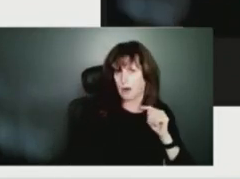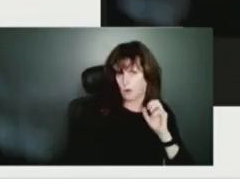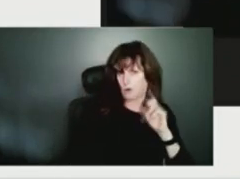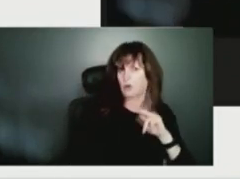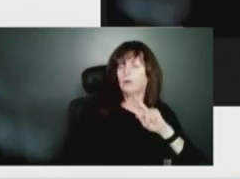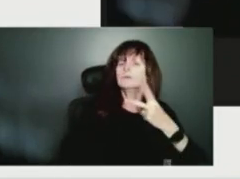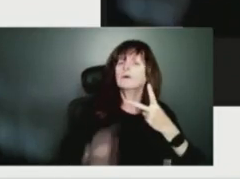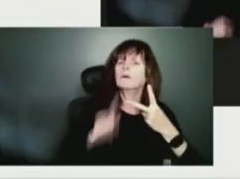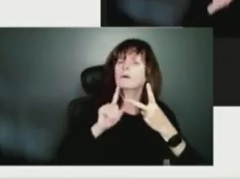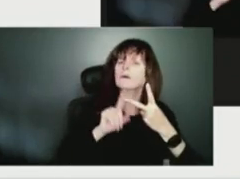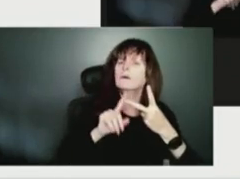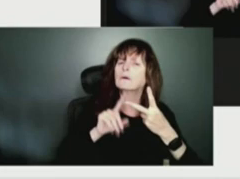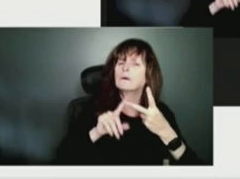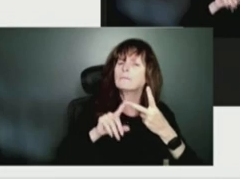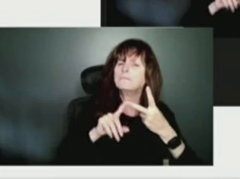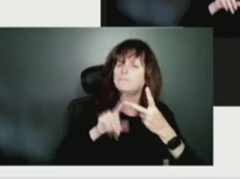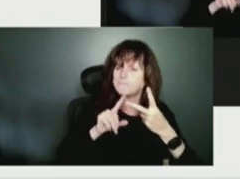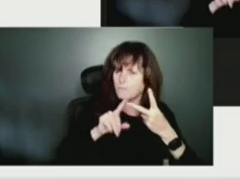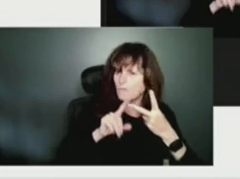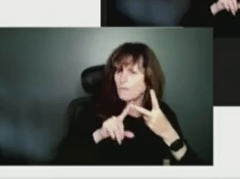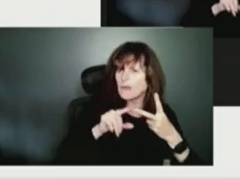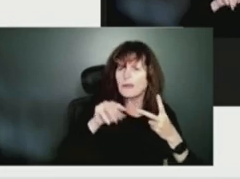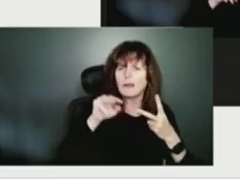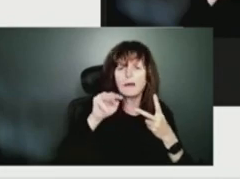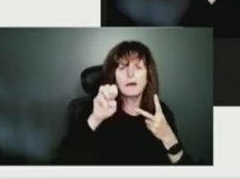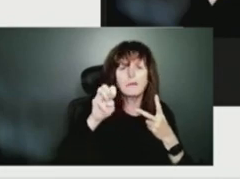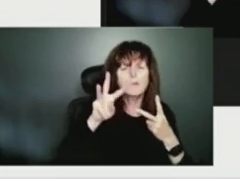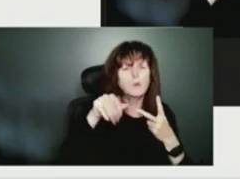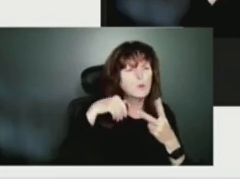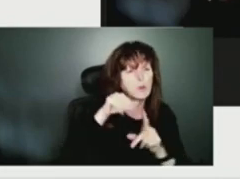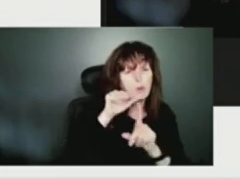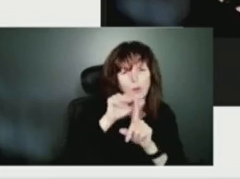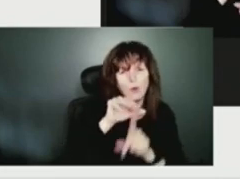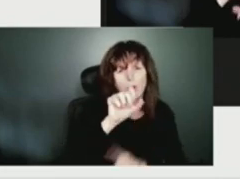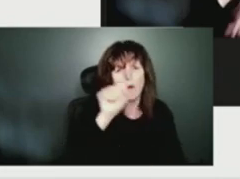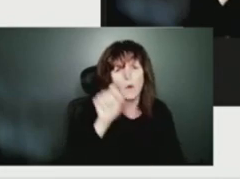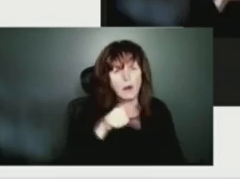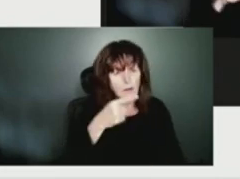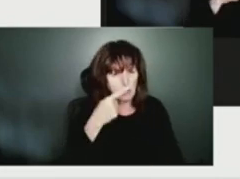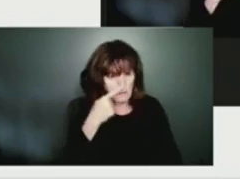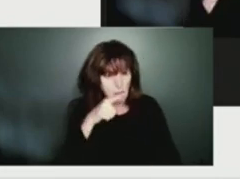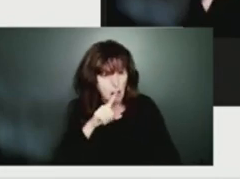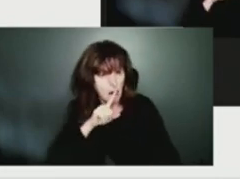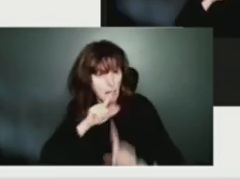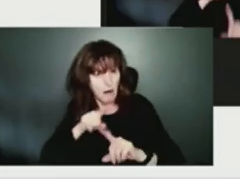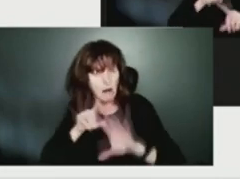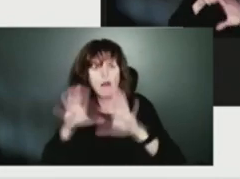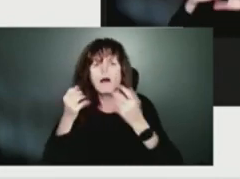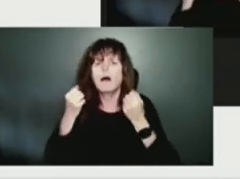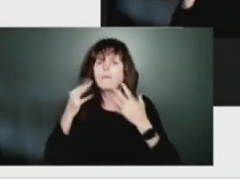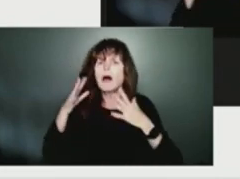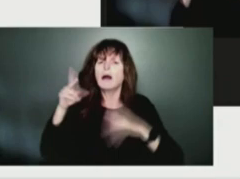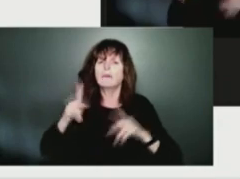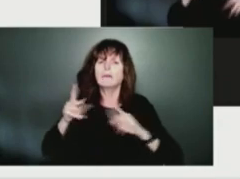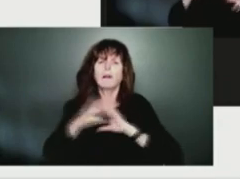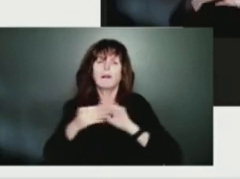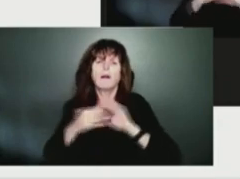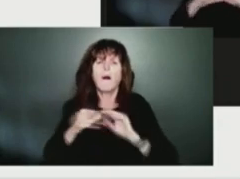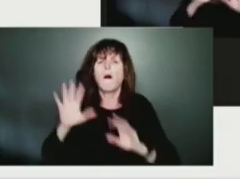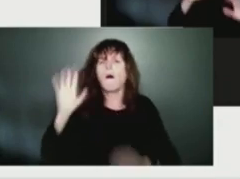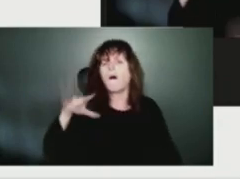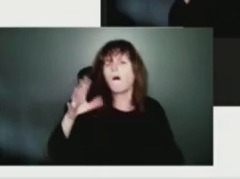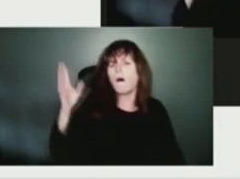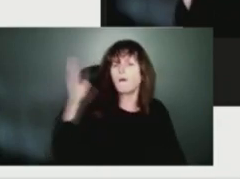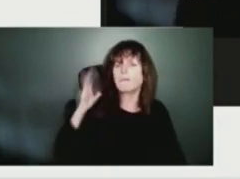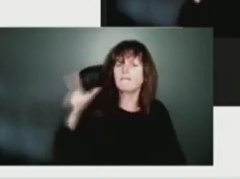of these past storms, there's people saying they're overhyped. What's your message to those people that think there's too much hype for